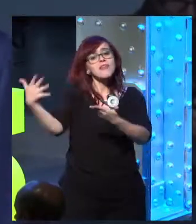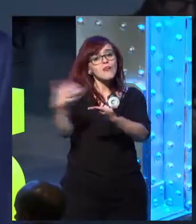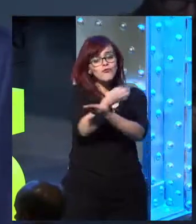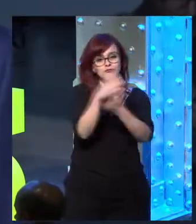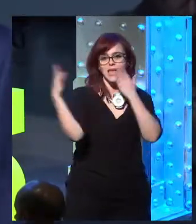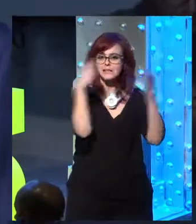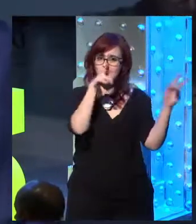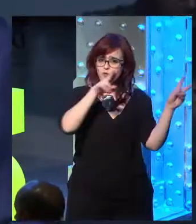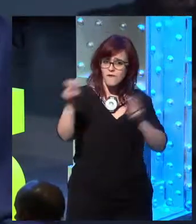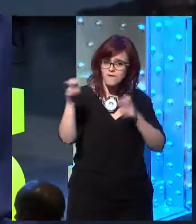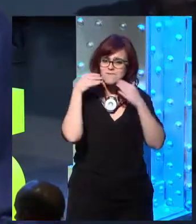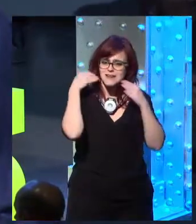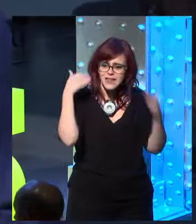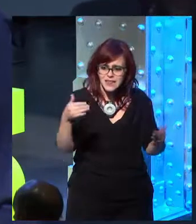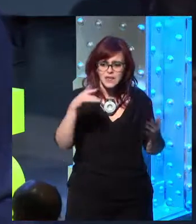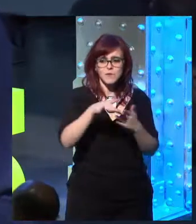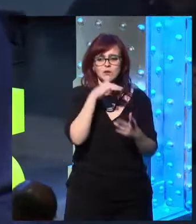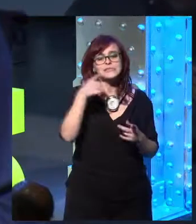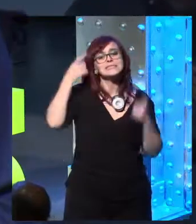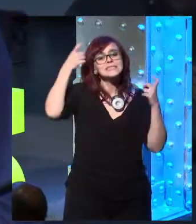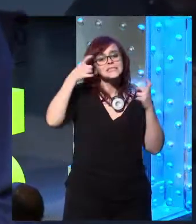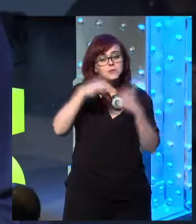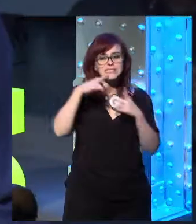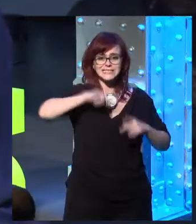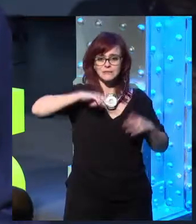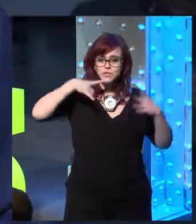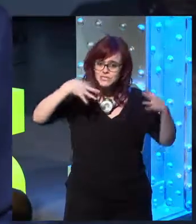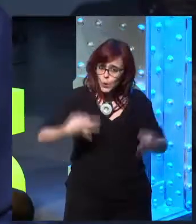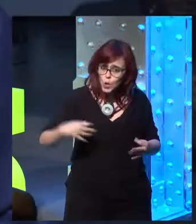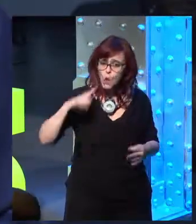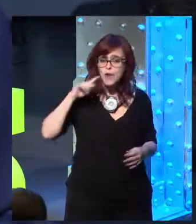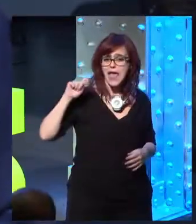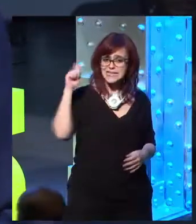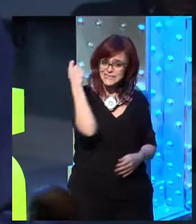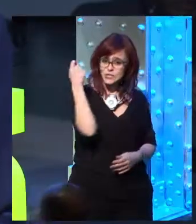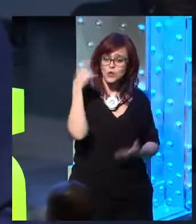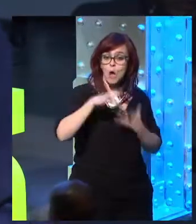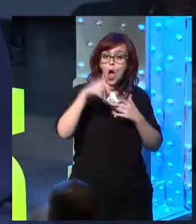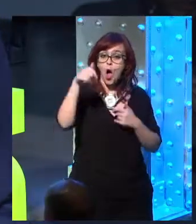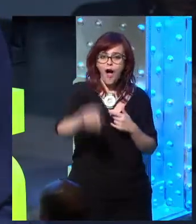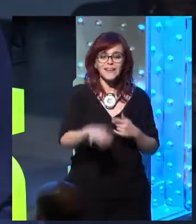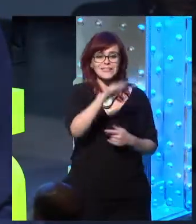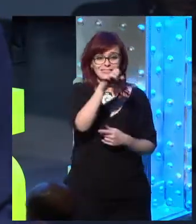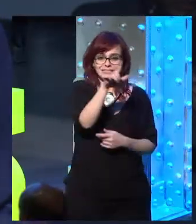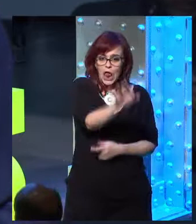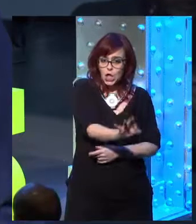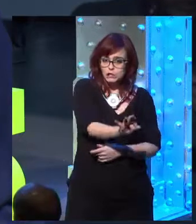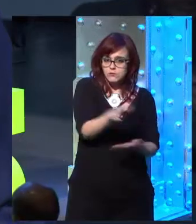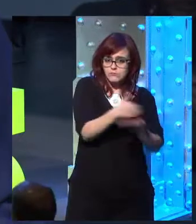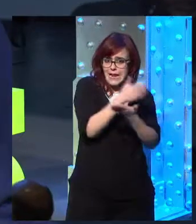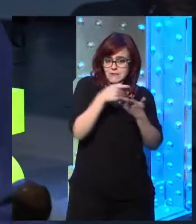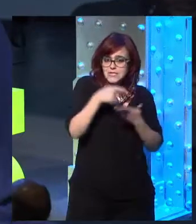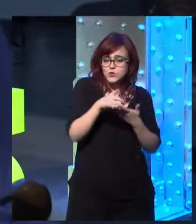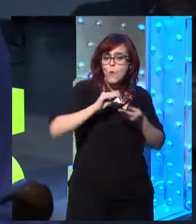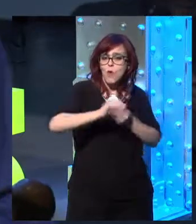during this new era because we are sure that it will be a great success and it will be a success because today Talos